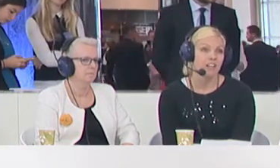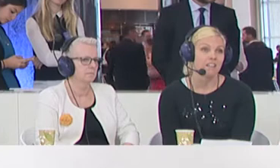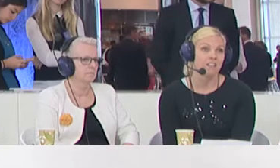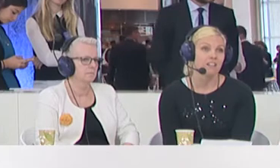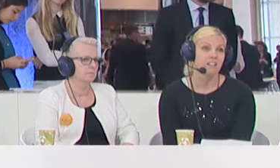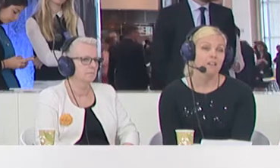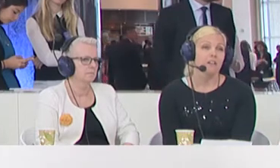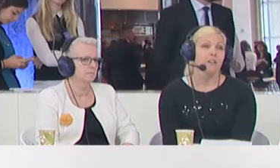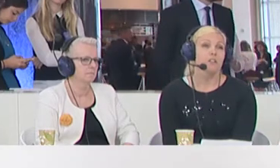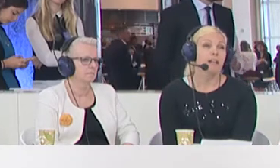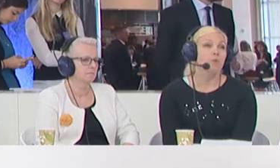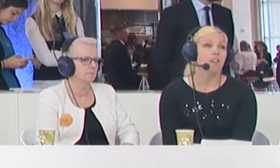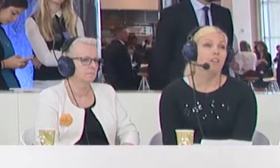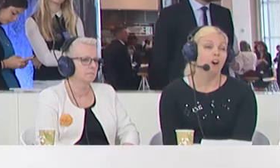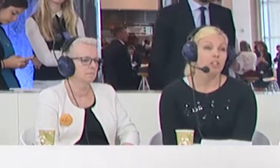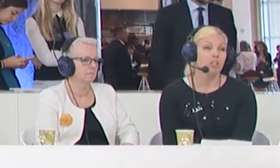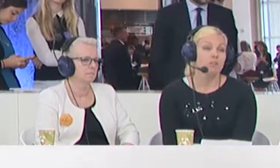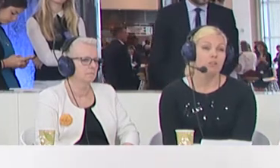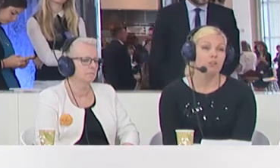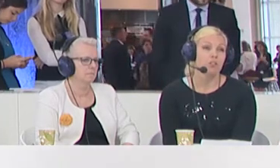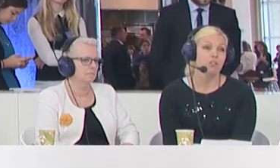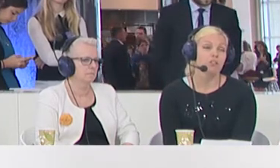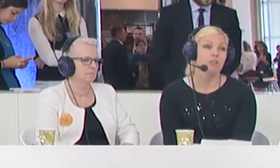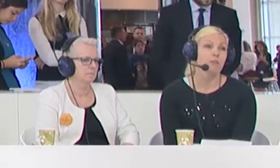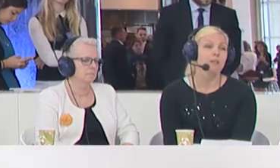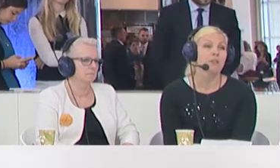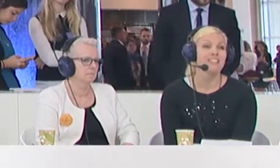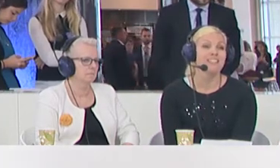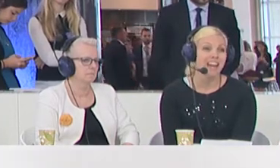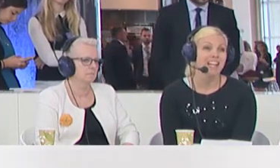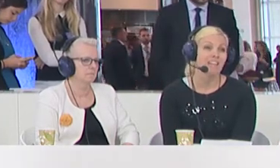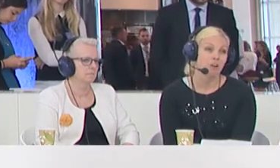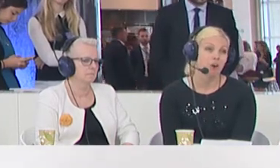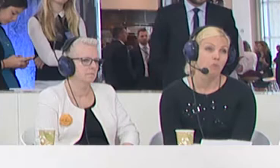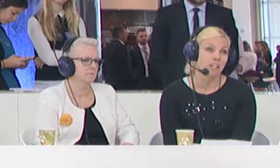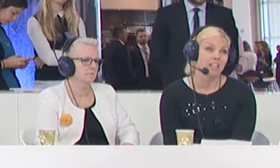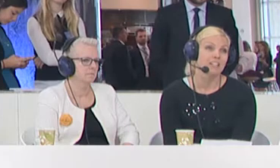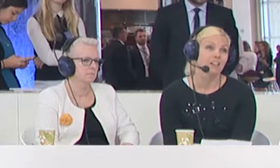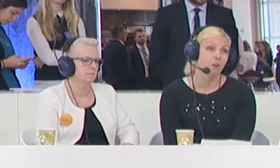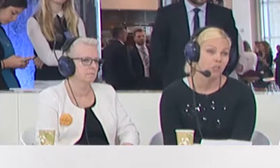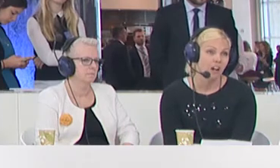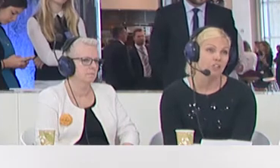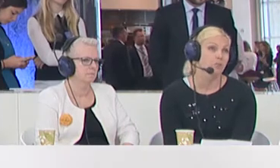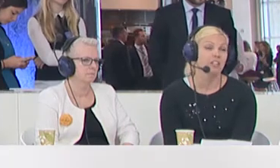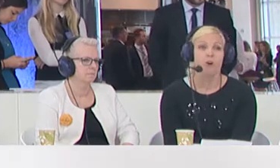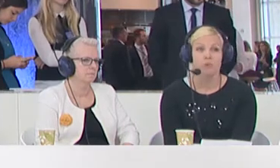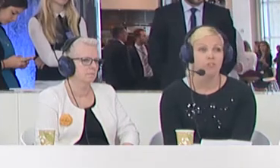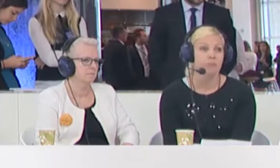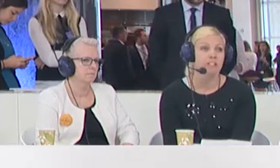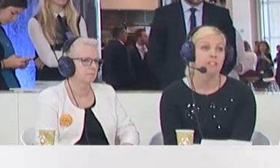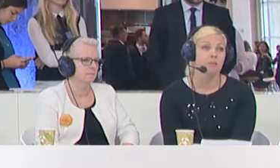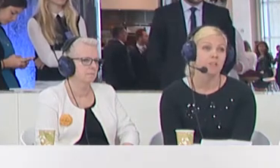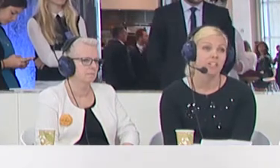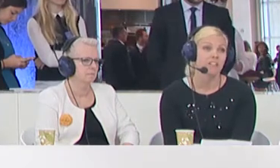areas to make more long-term solutions so that people can stay in their homeland, in their own country, with their own